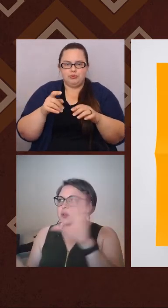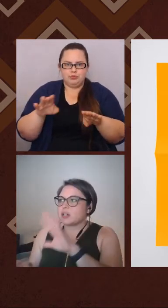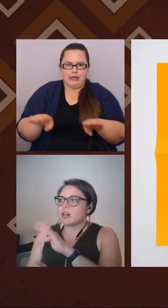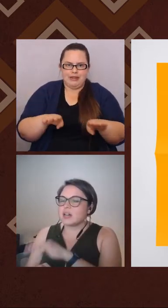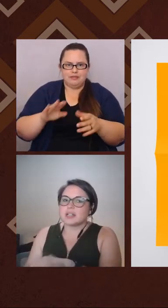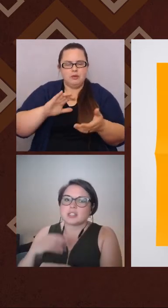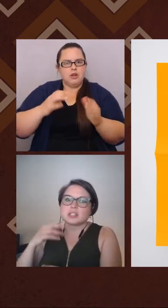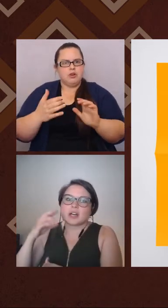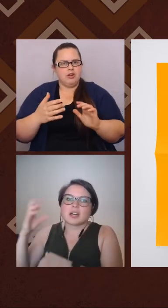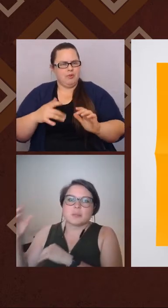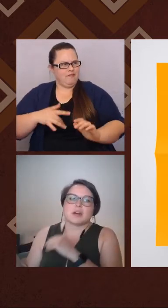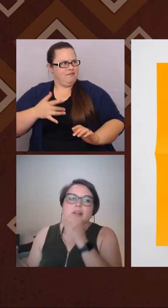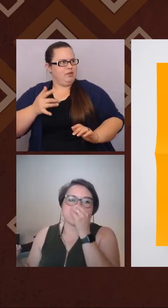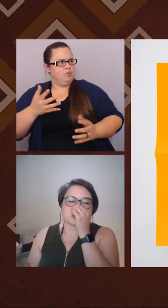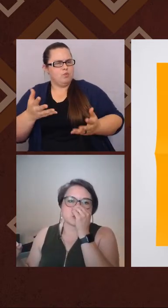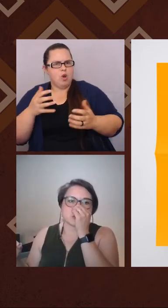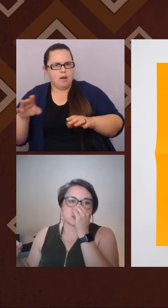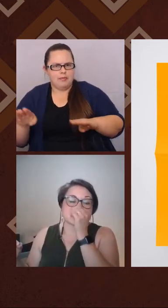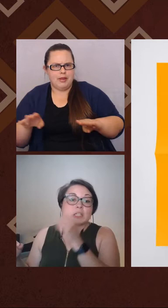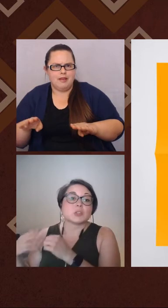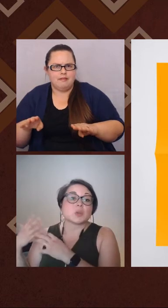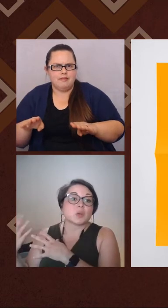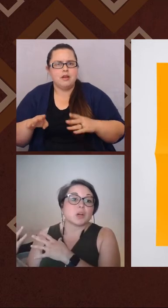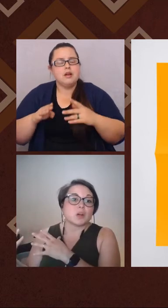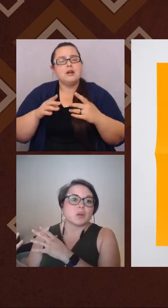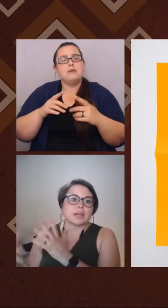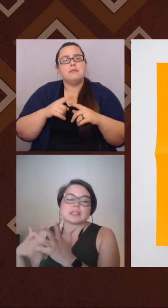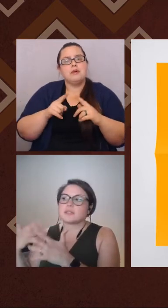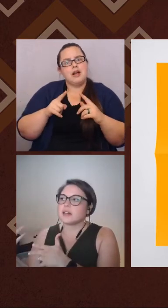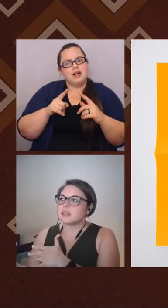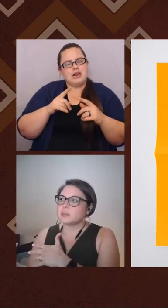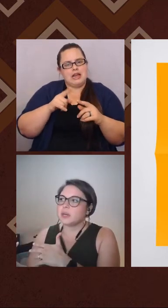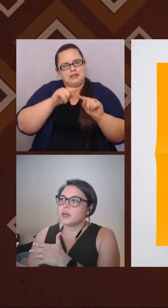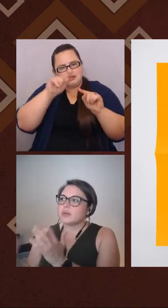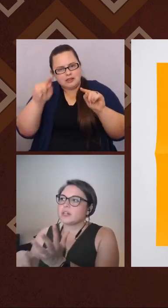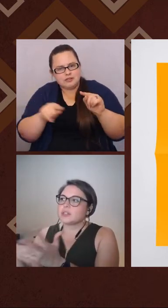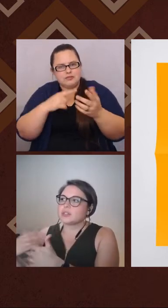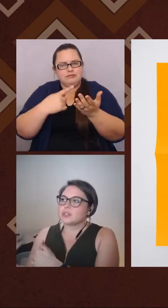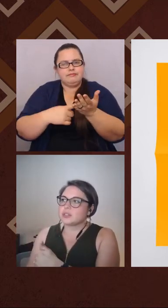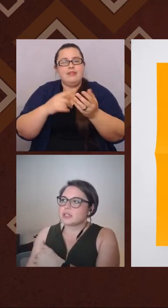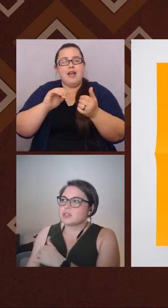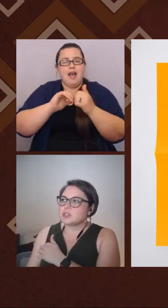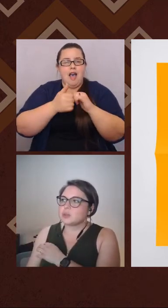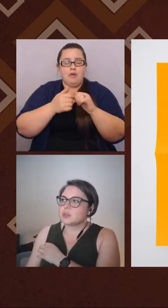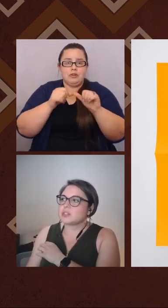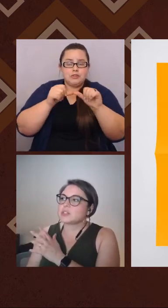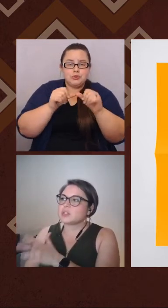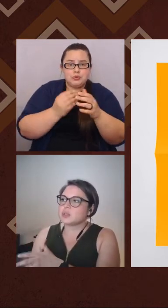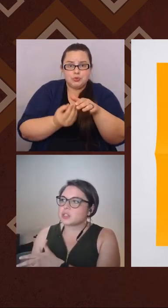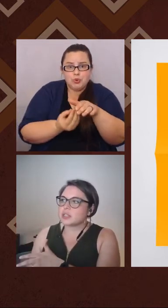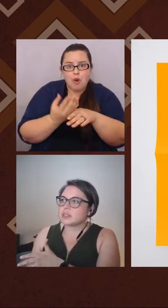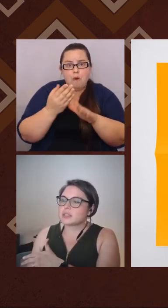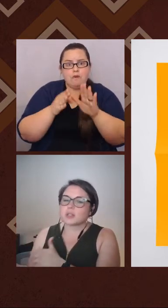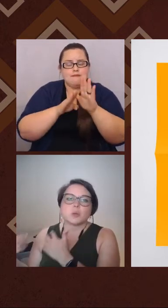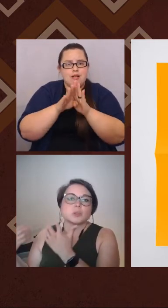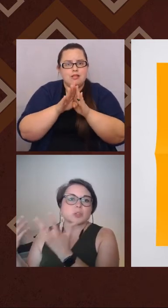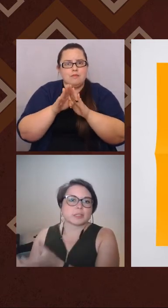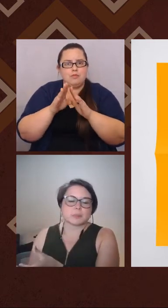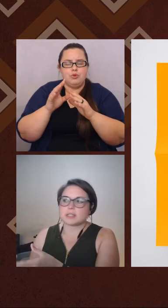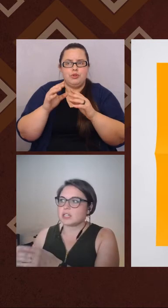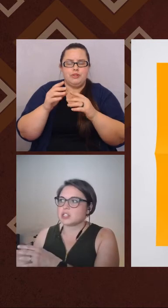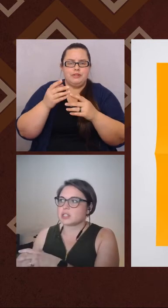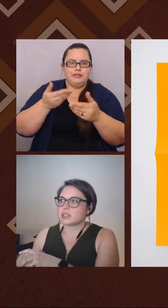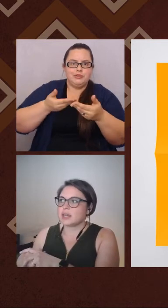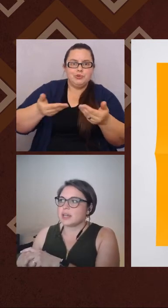it kind of keeps going on to talk about how as we continue to grow and develop, we're introduced into institutions and